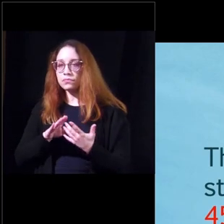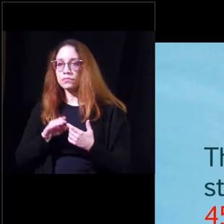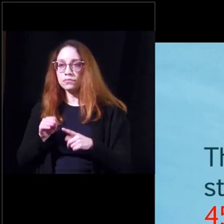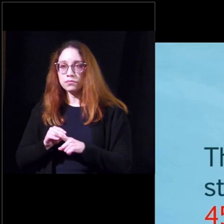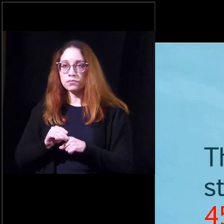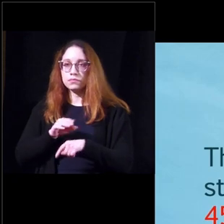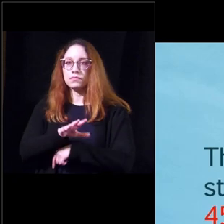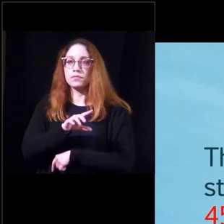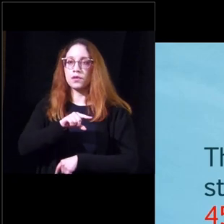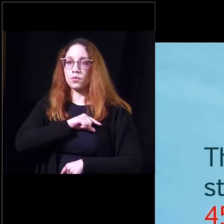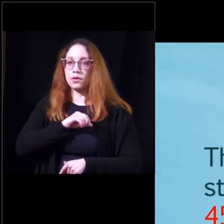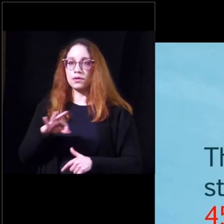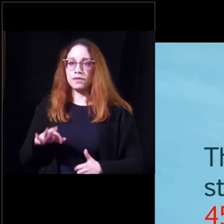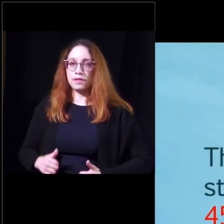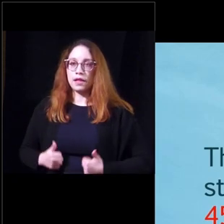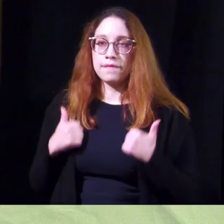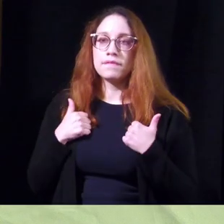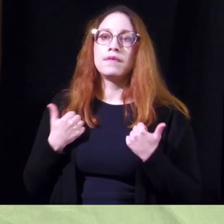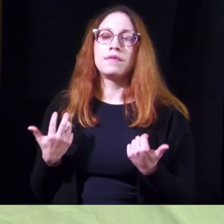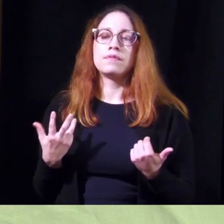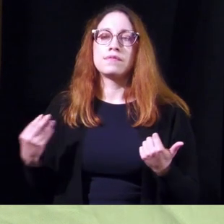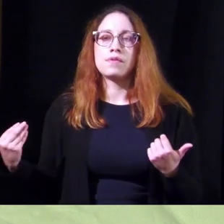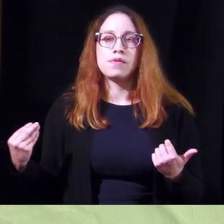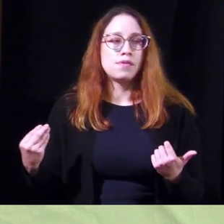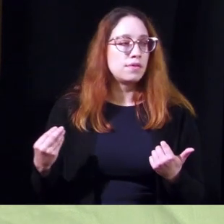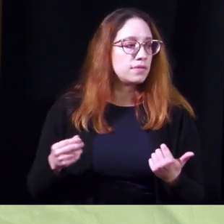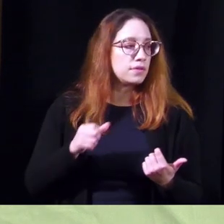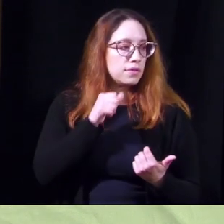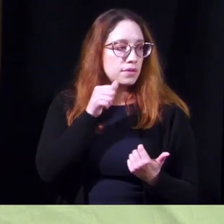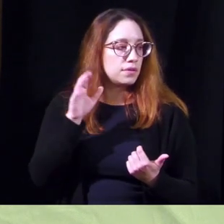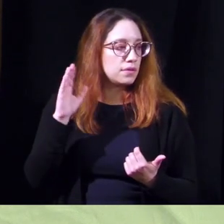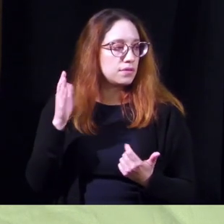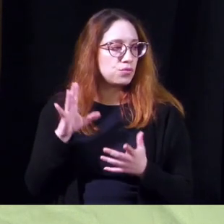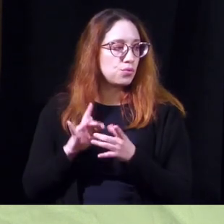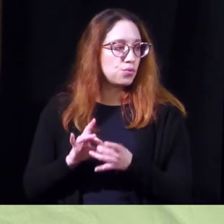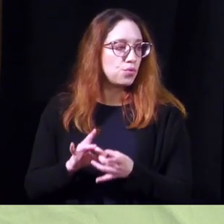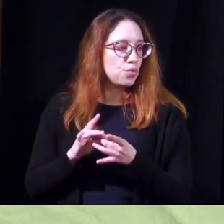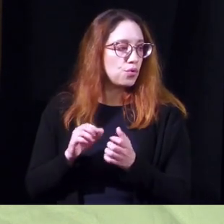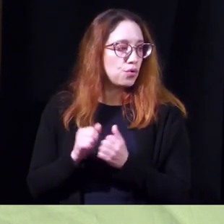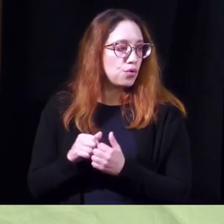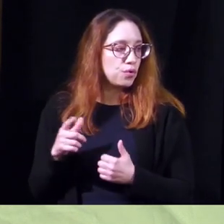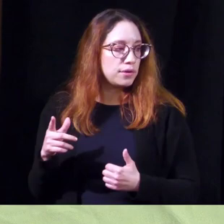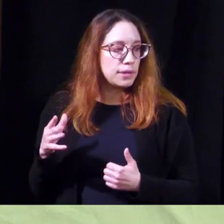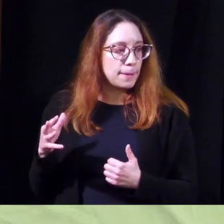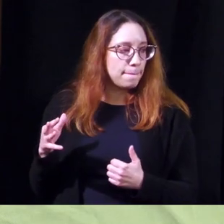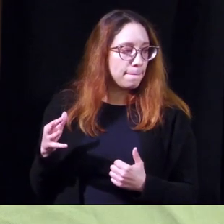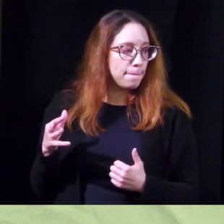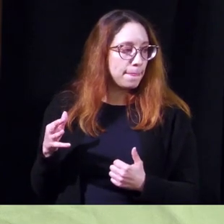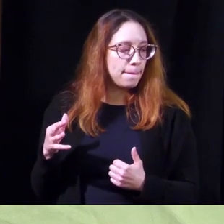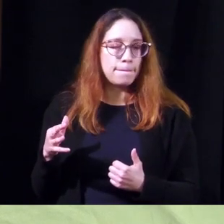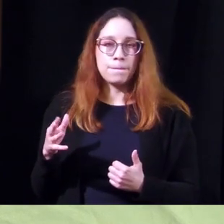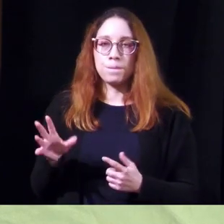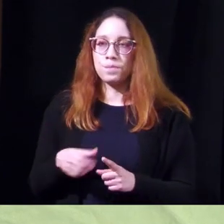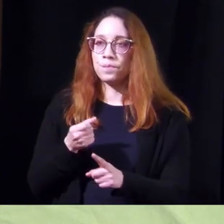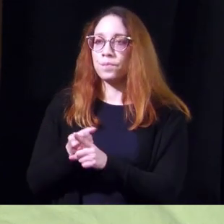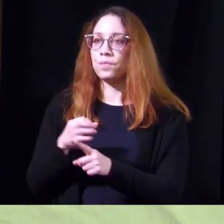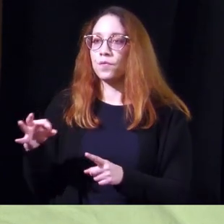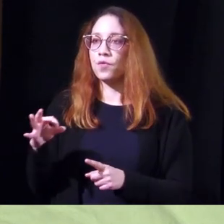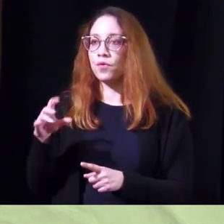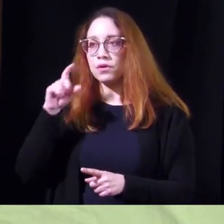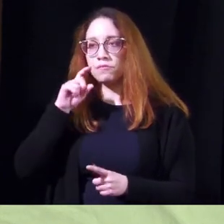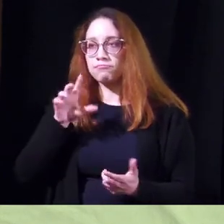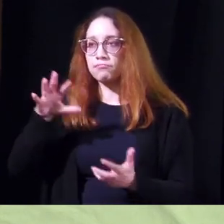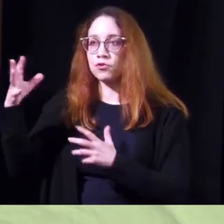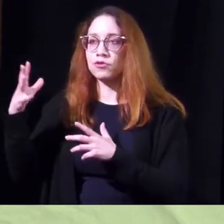impact on quality of life and uh there does not seem to be a connection between the uh the uh the the impact of the sexual